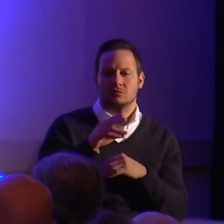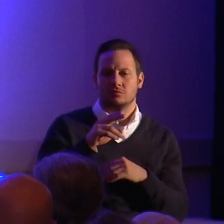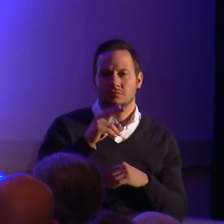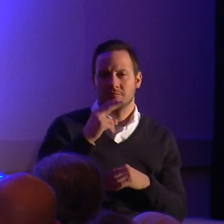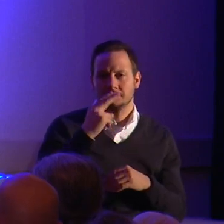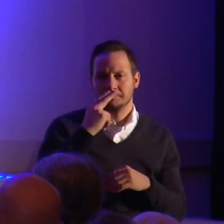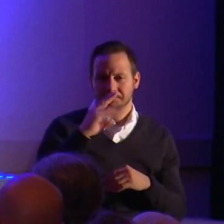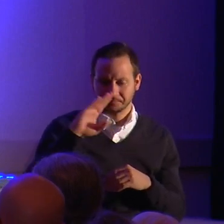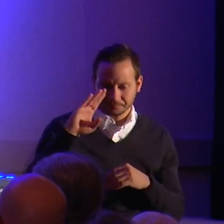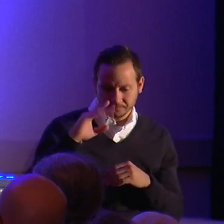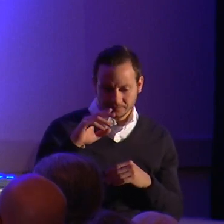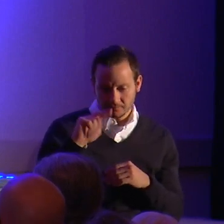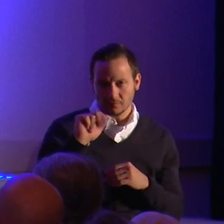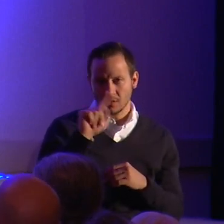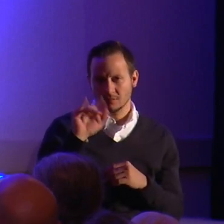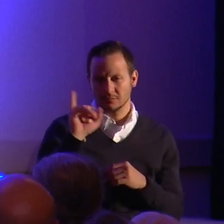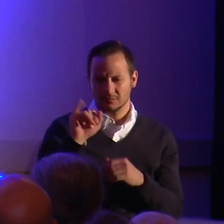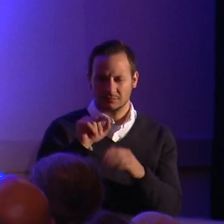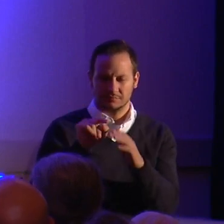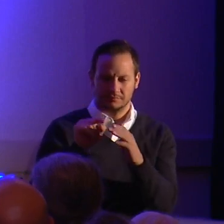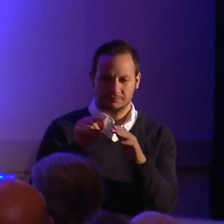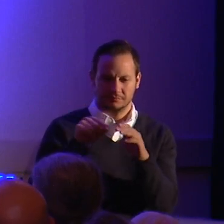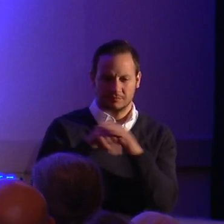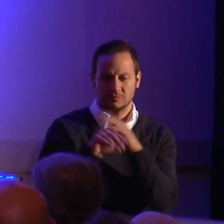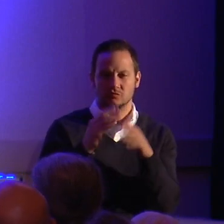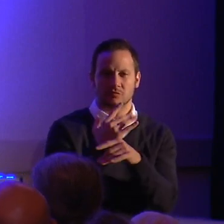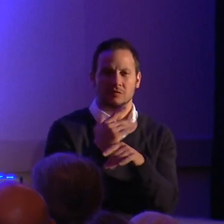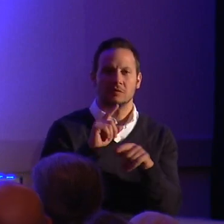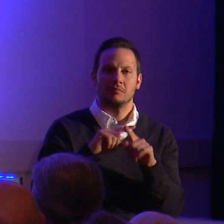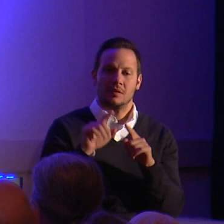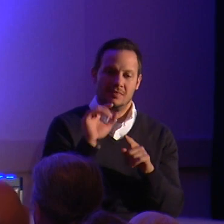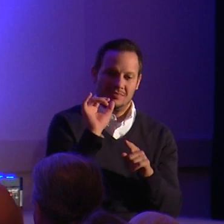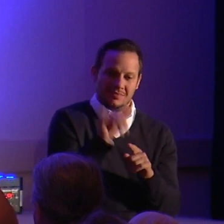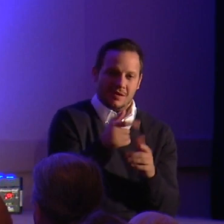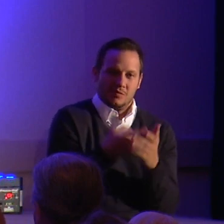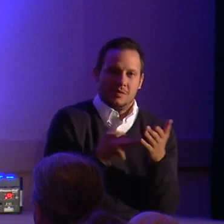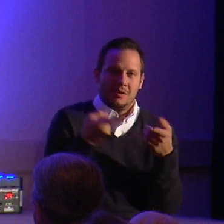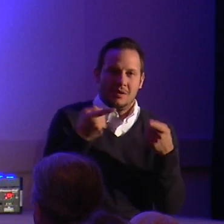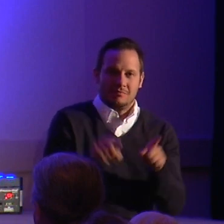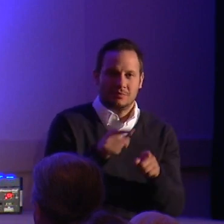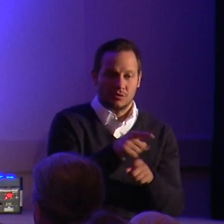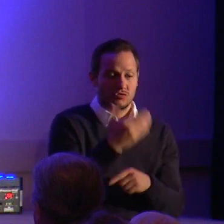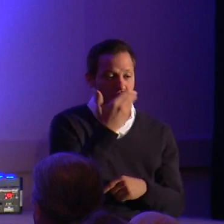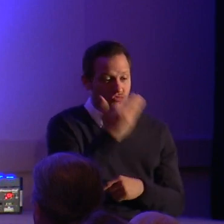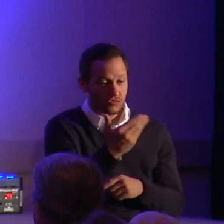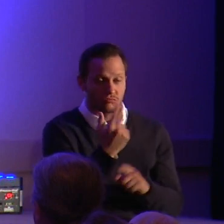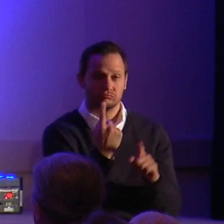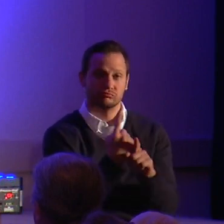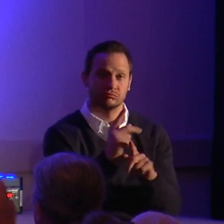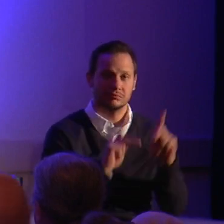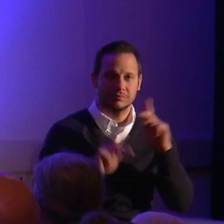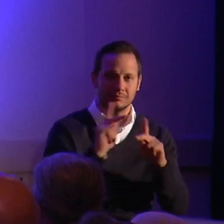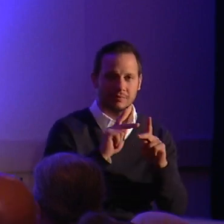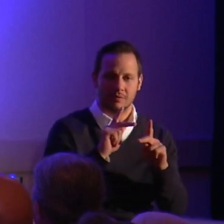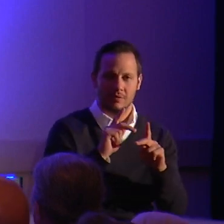that religion can cause in otherwise rational, good, decent people. It's frightening.